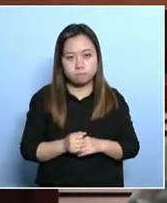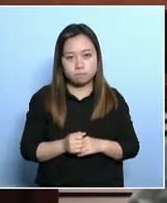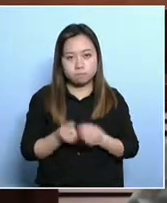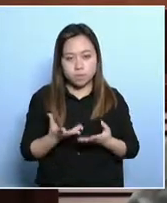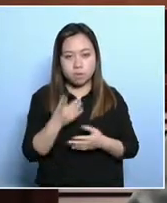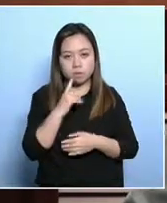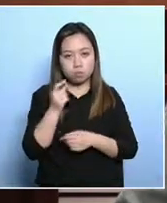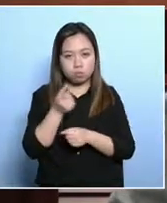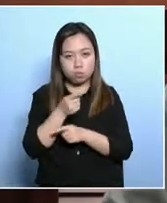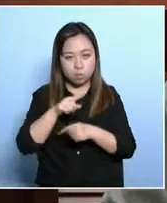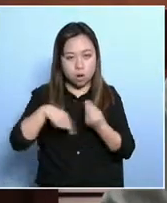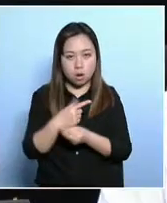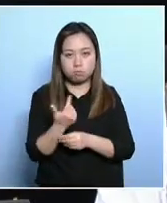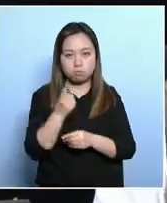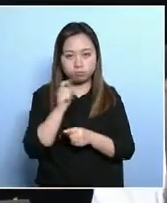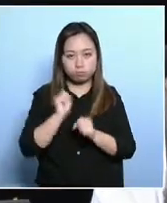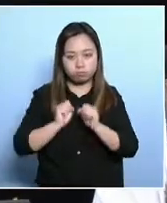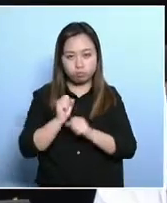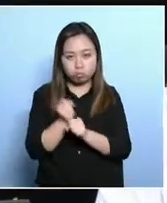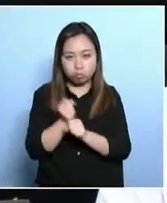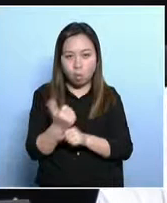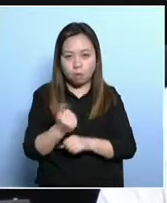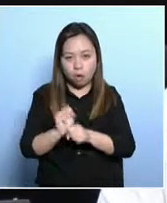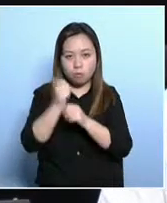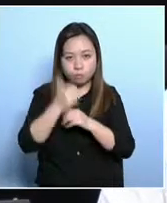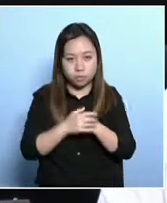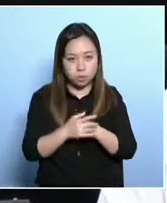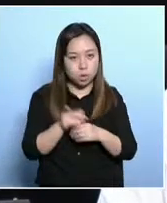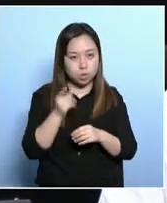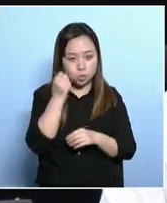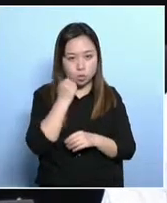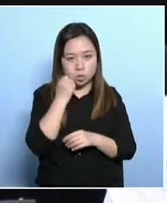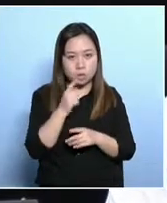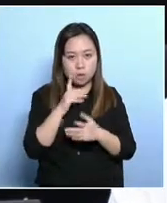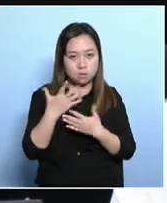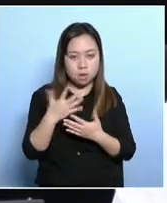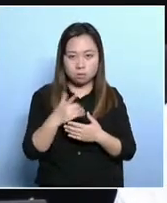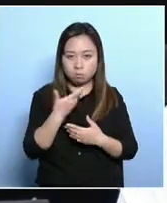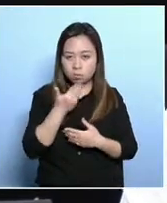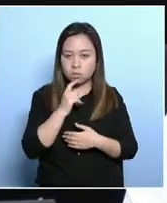better working environment. Thank you, Mr. Law. Now,